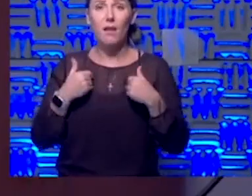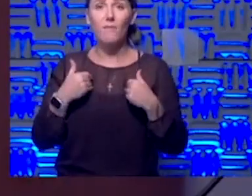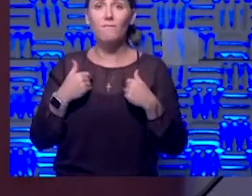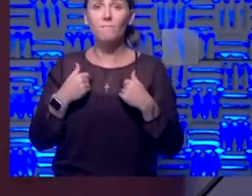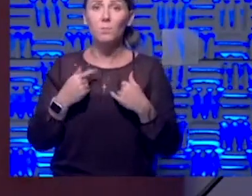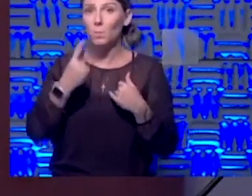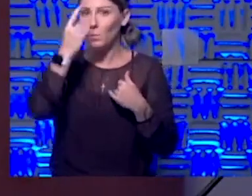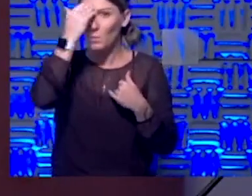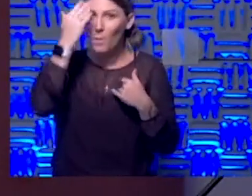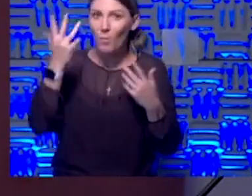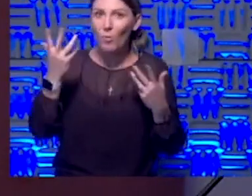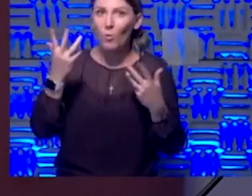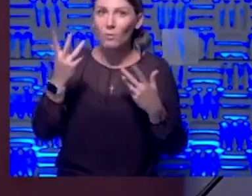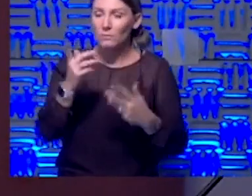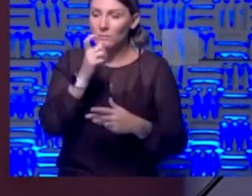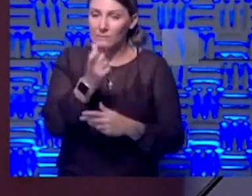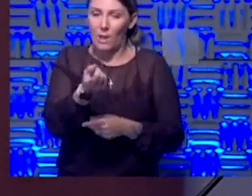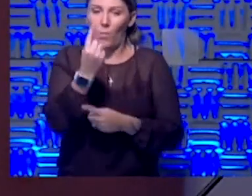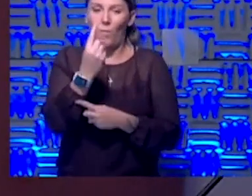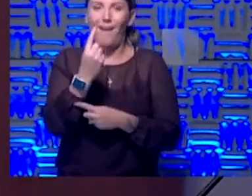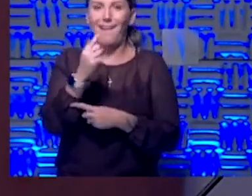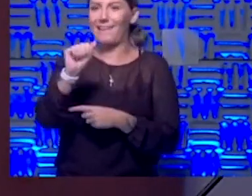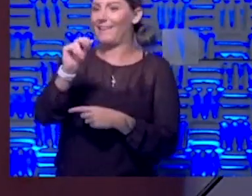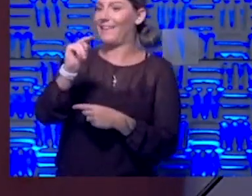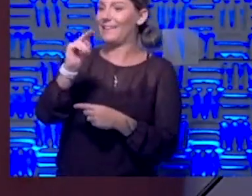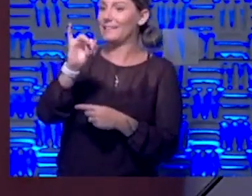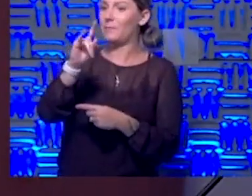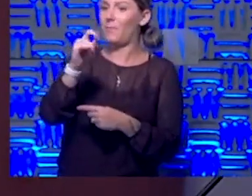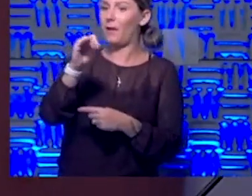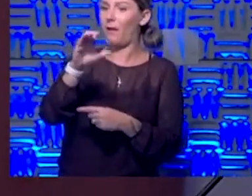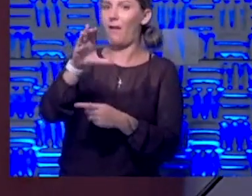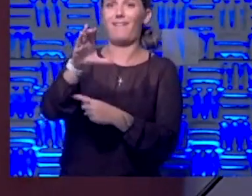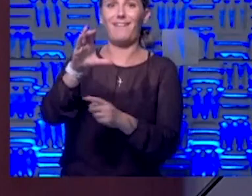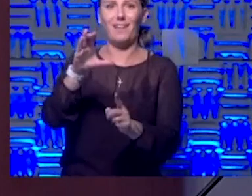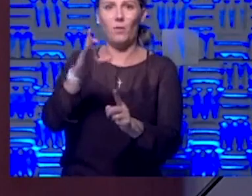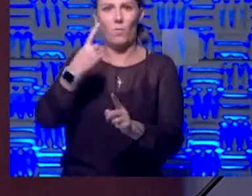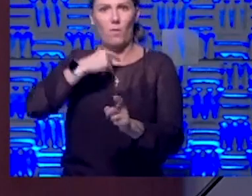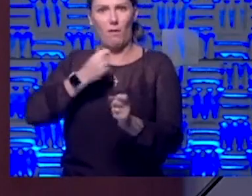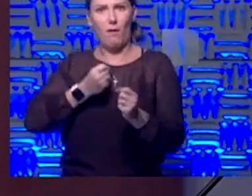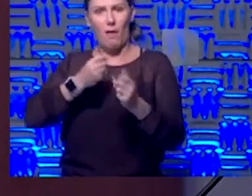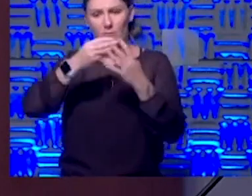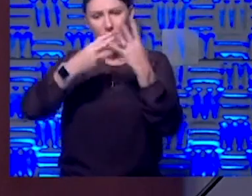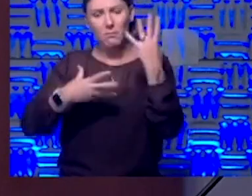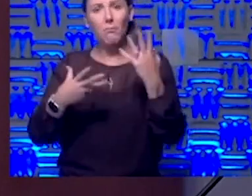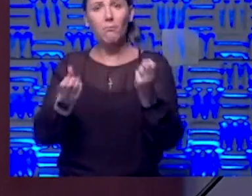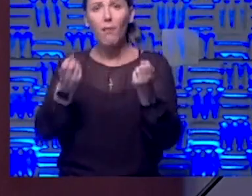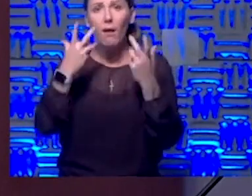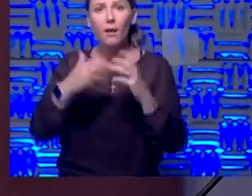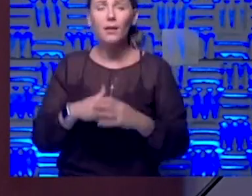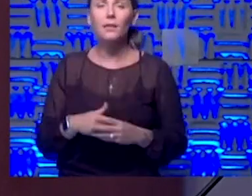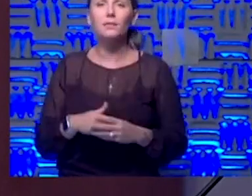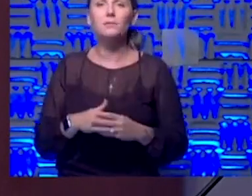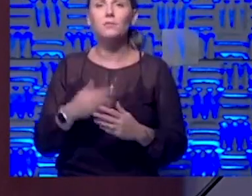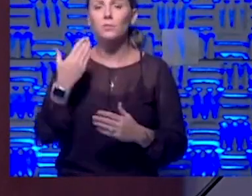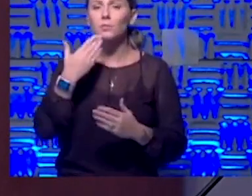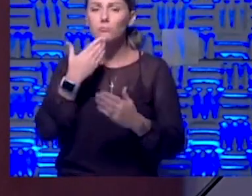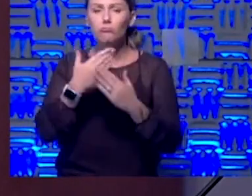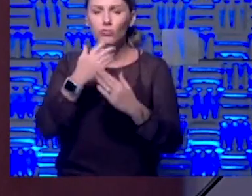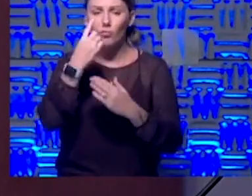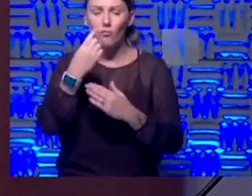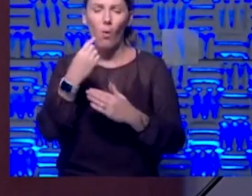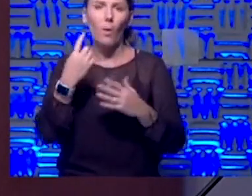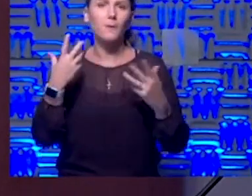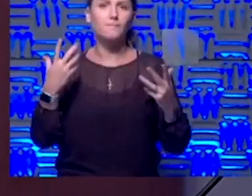you know, we don't have one antibiotic, we have many antibiotics. And so it's, it's good for us as a health,